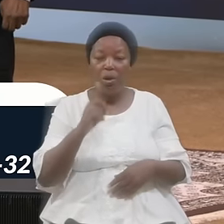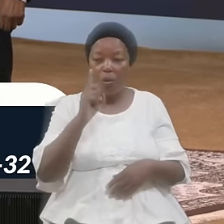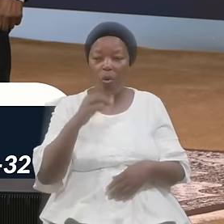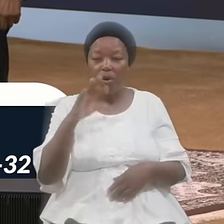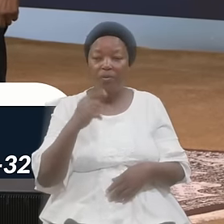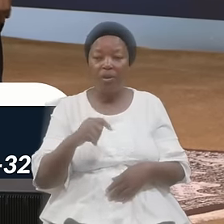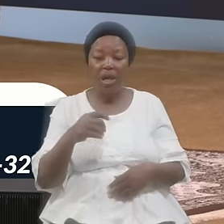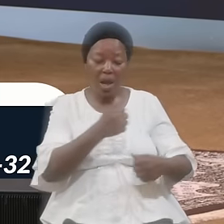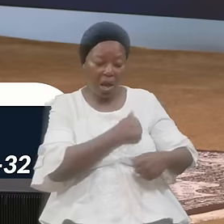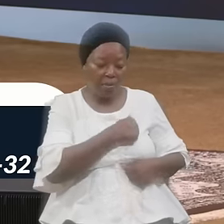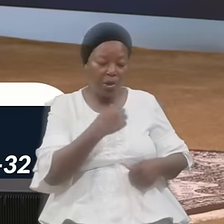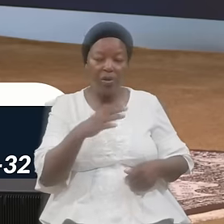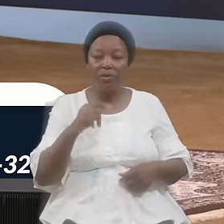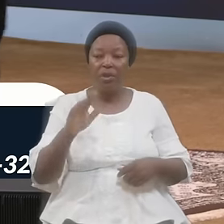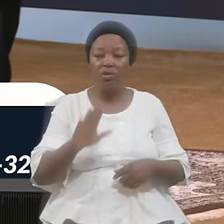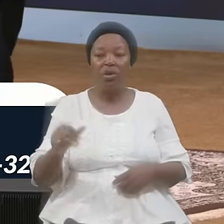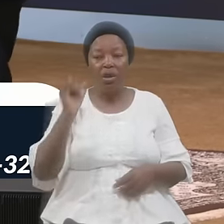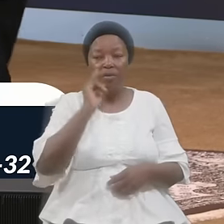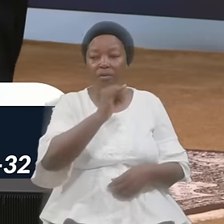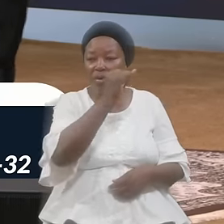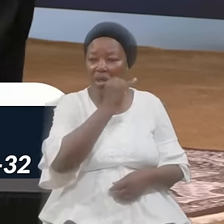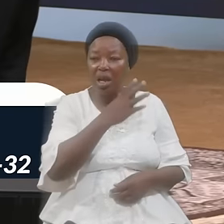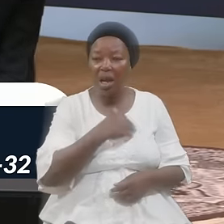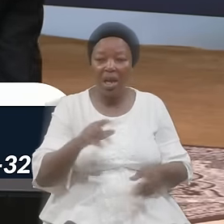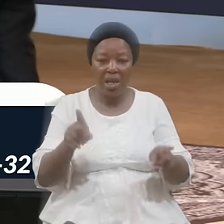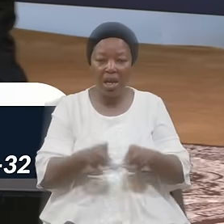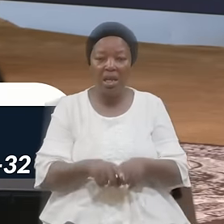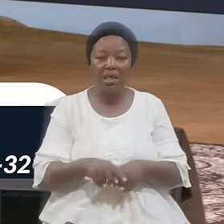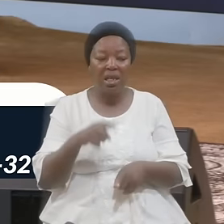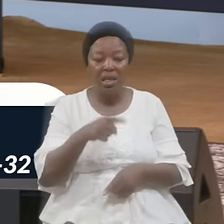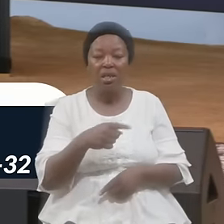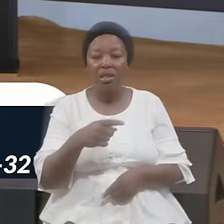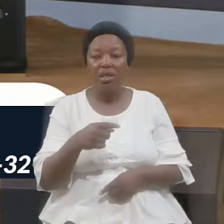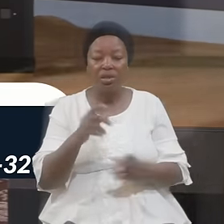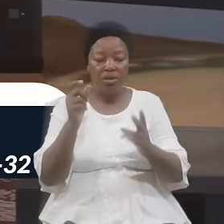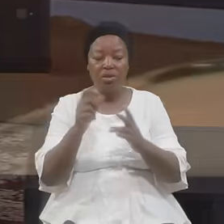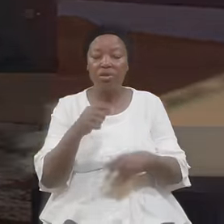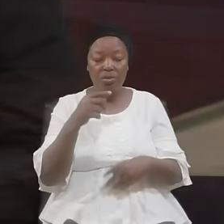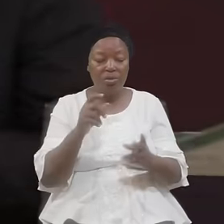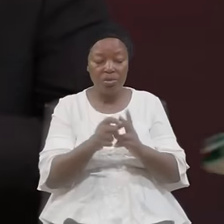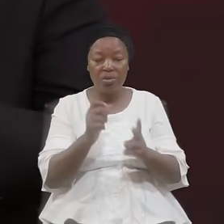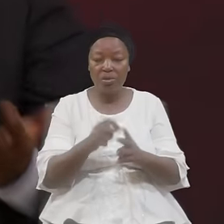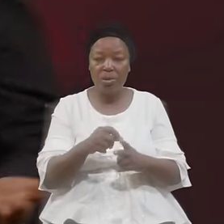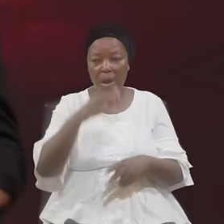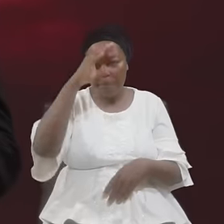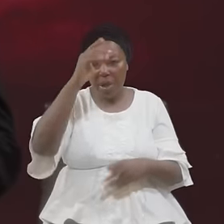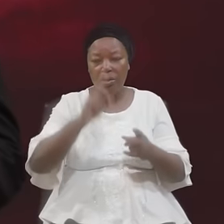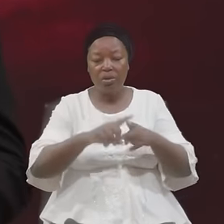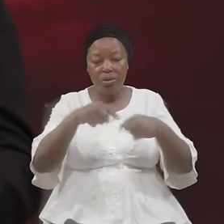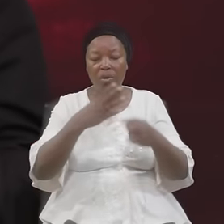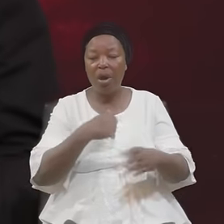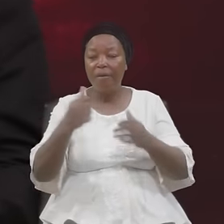Children Of Israel And I Said He Chose Men To Go And Fight